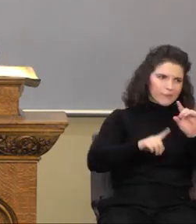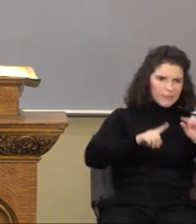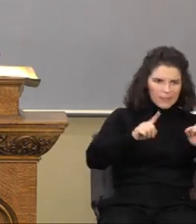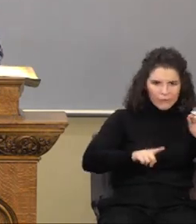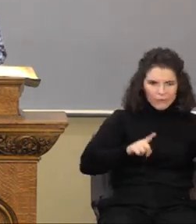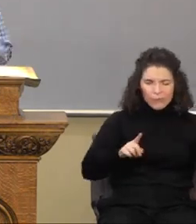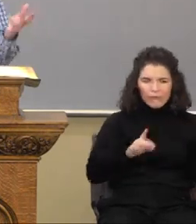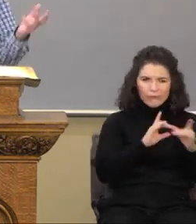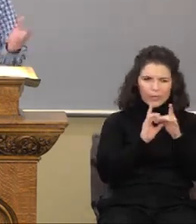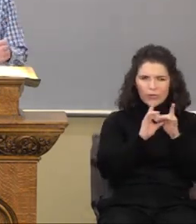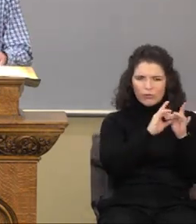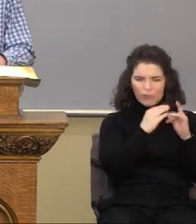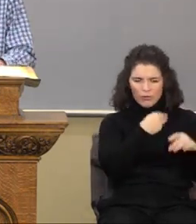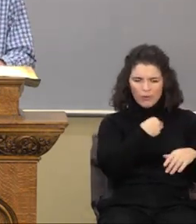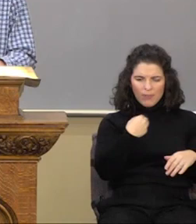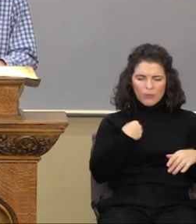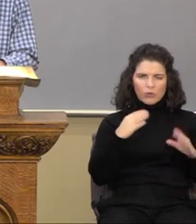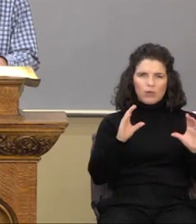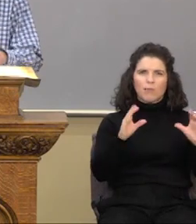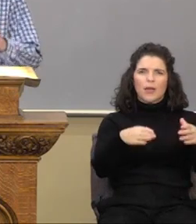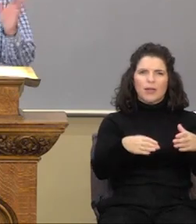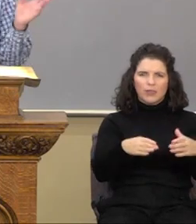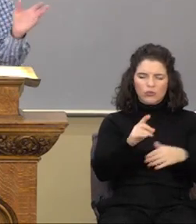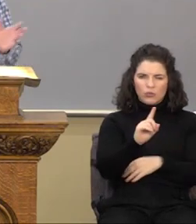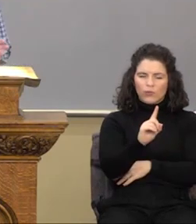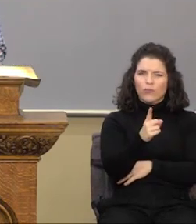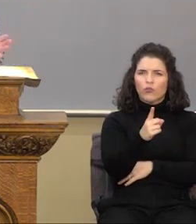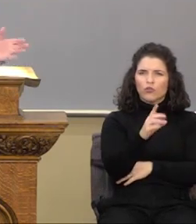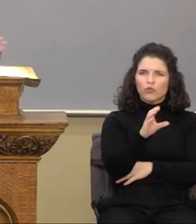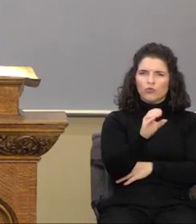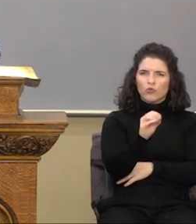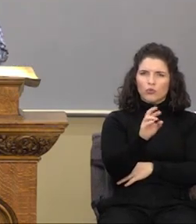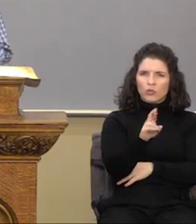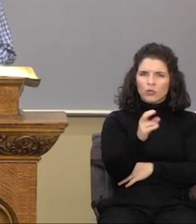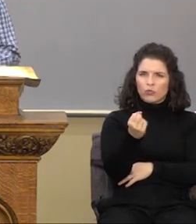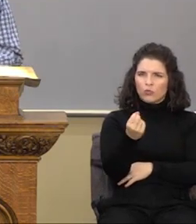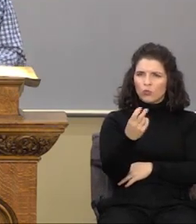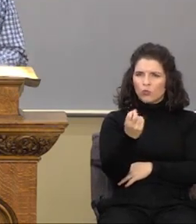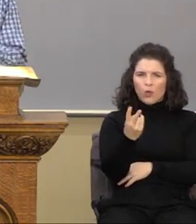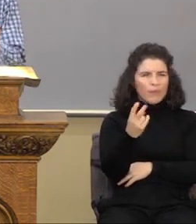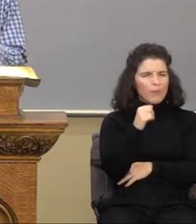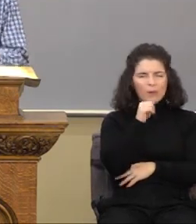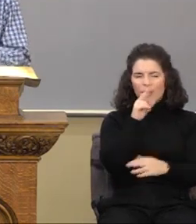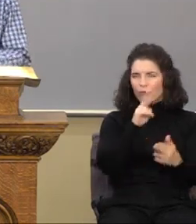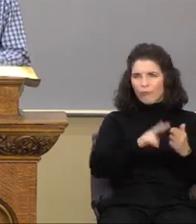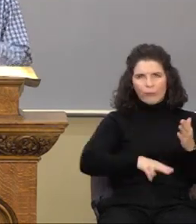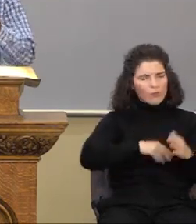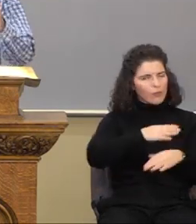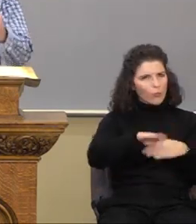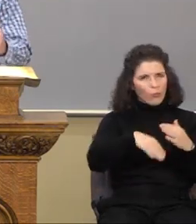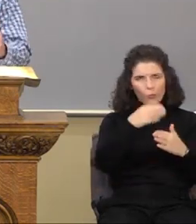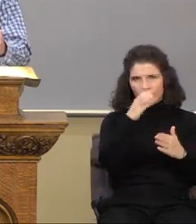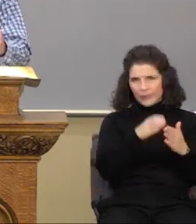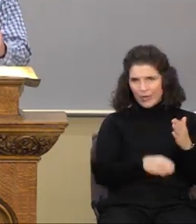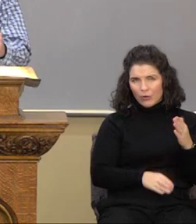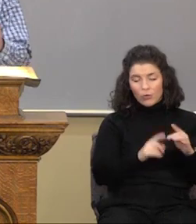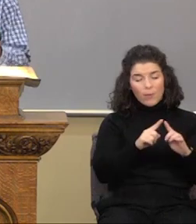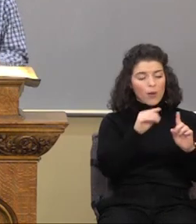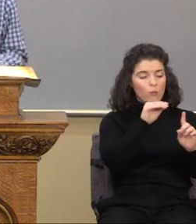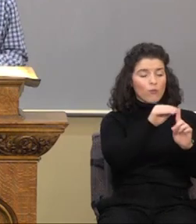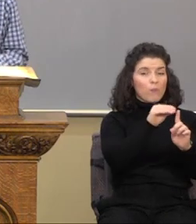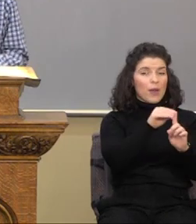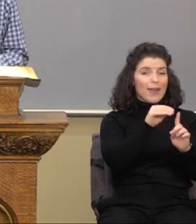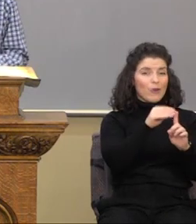of the body. All right. So we're in 1 Corinthians chapter 12. I'm not going to read the entire section, but as a reminder,